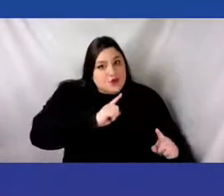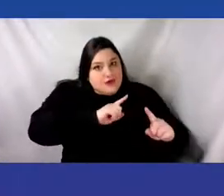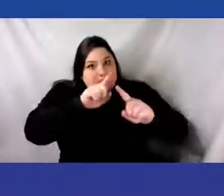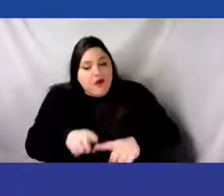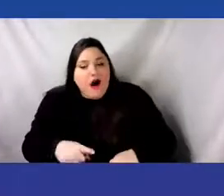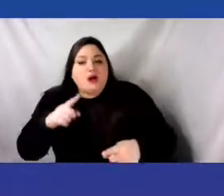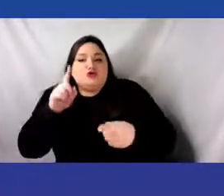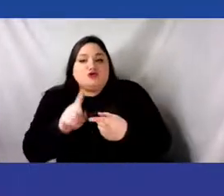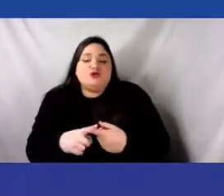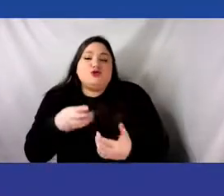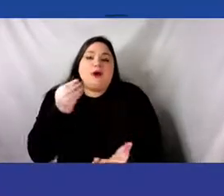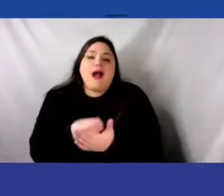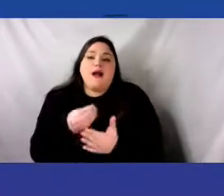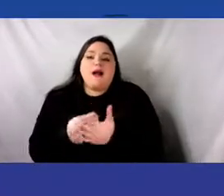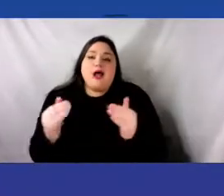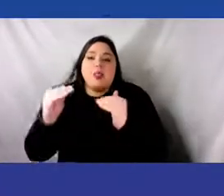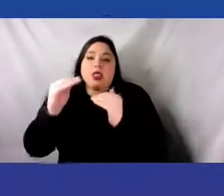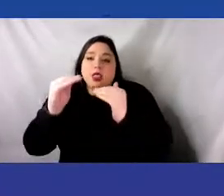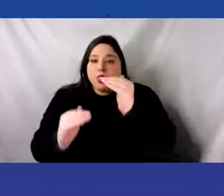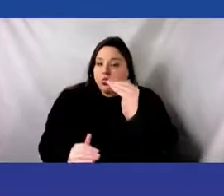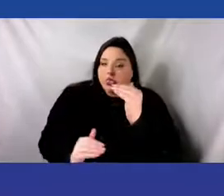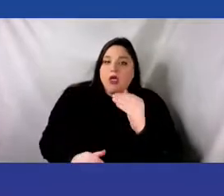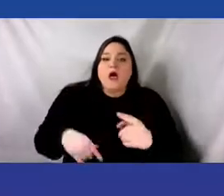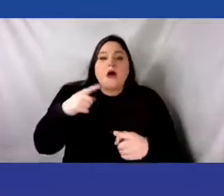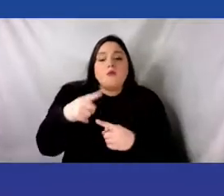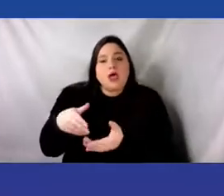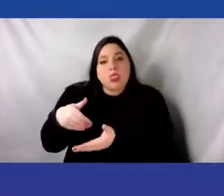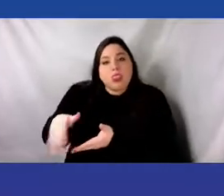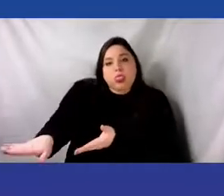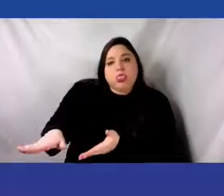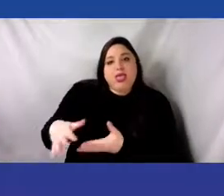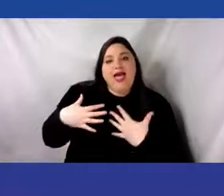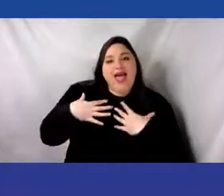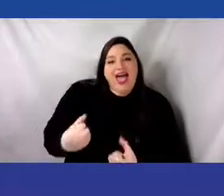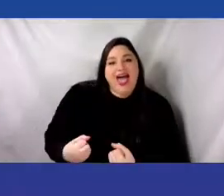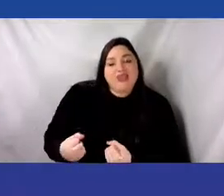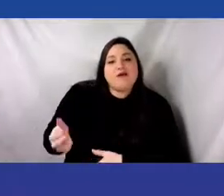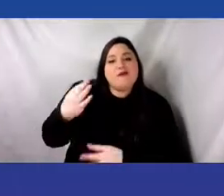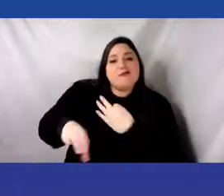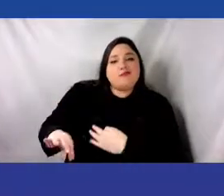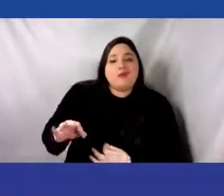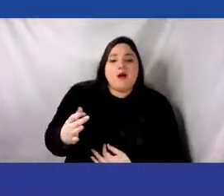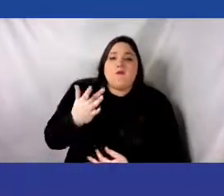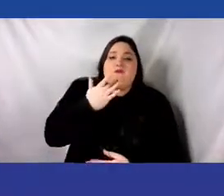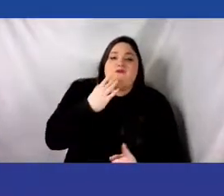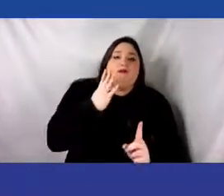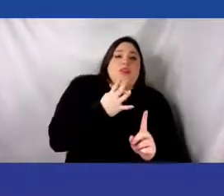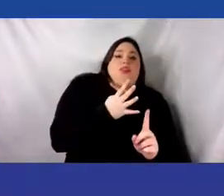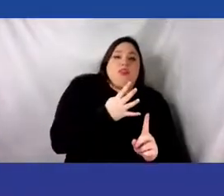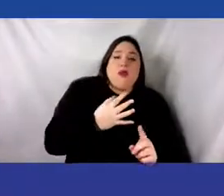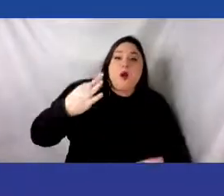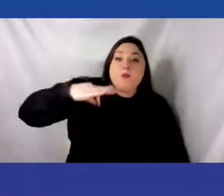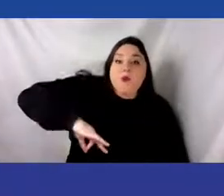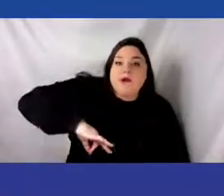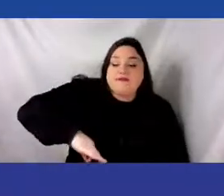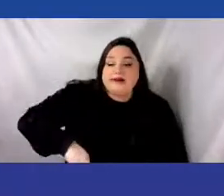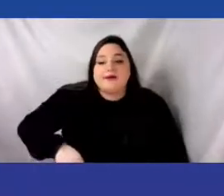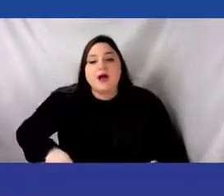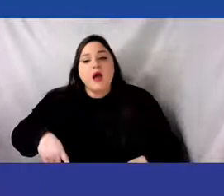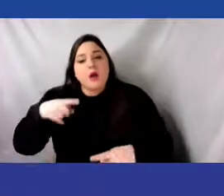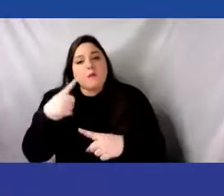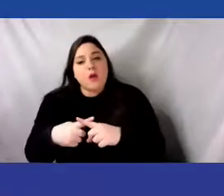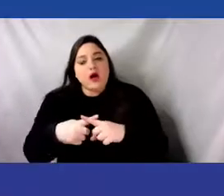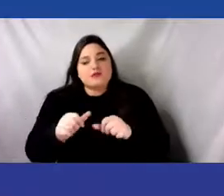disregard for health in favor of profit and productivity, and persistent racial